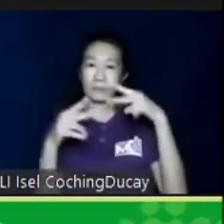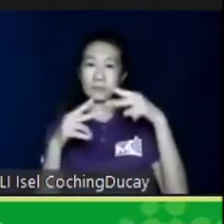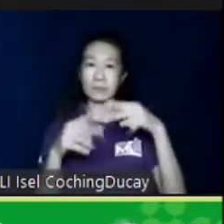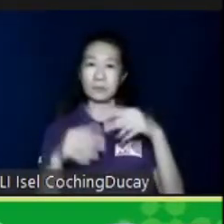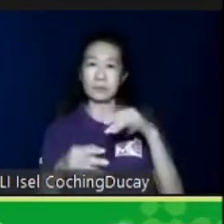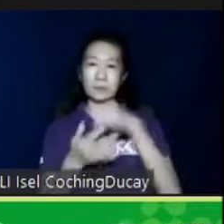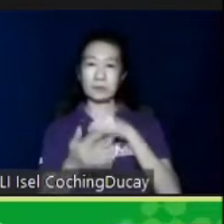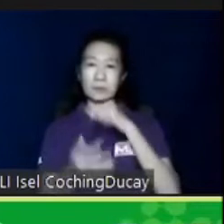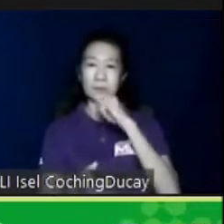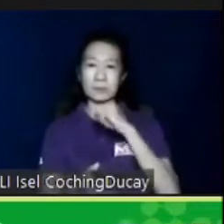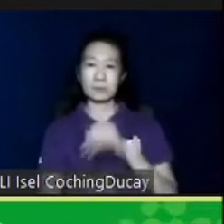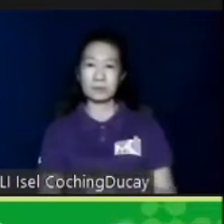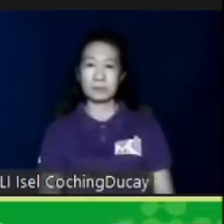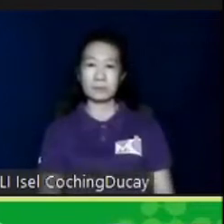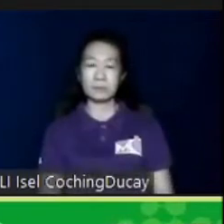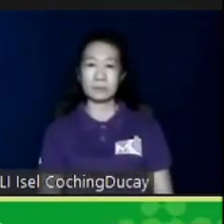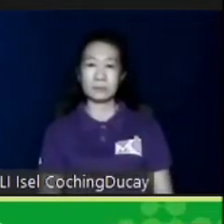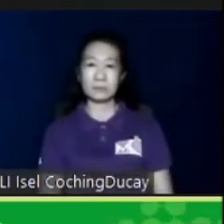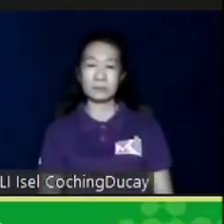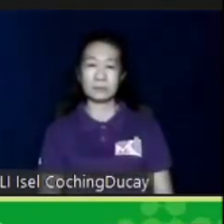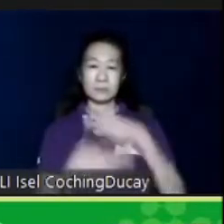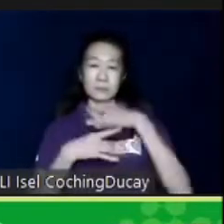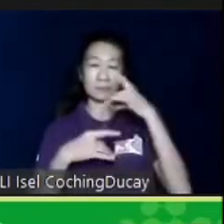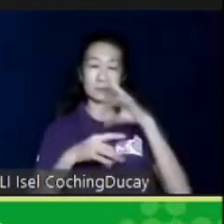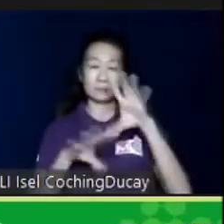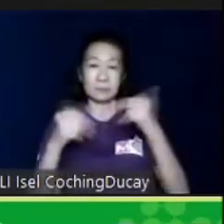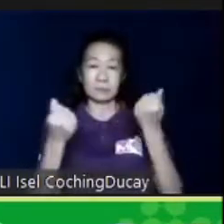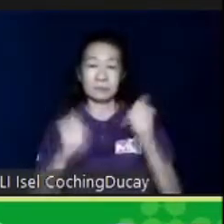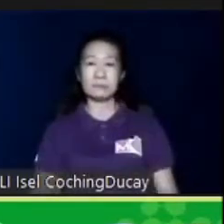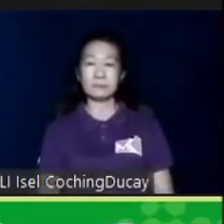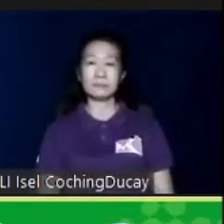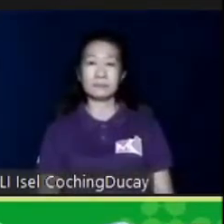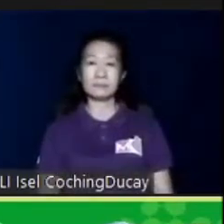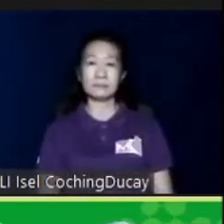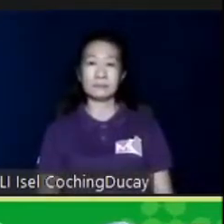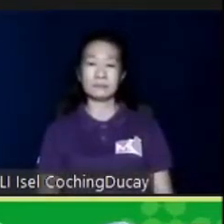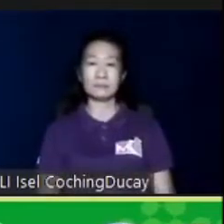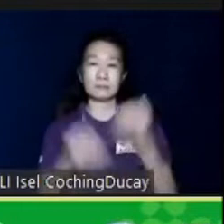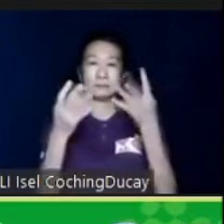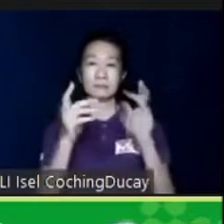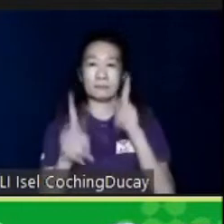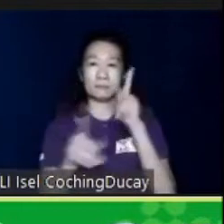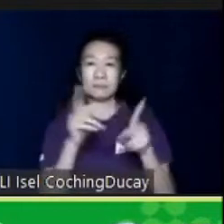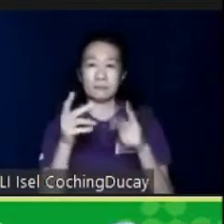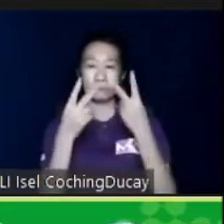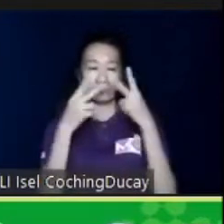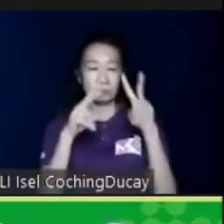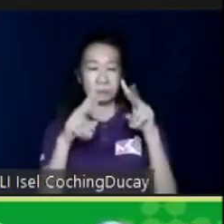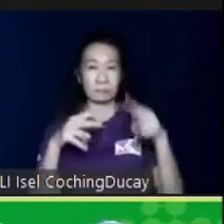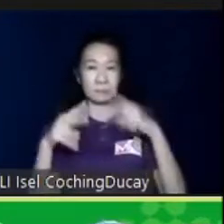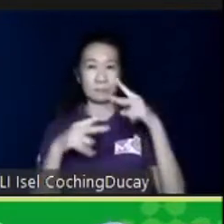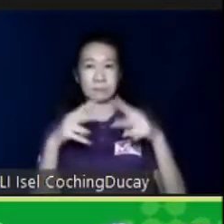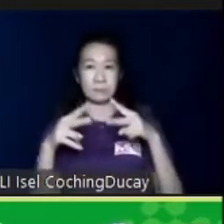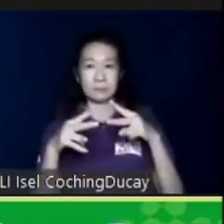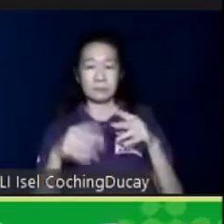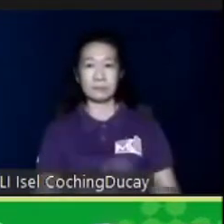actually is interesting how many people are actually looking at autism specifically.